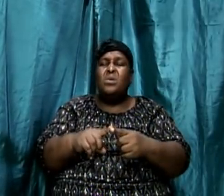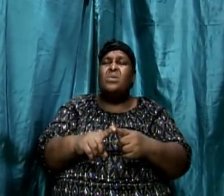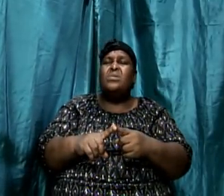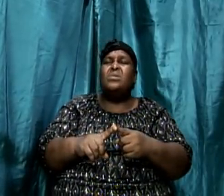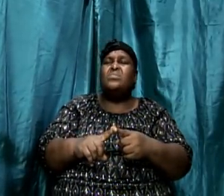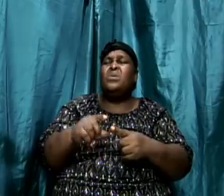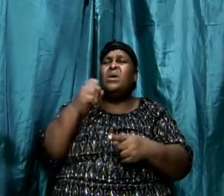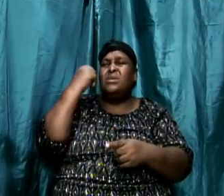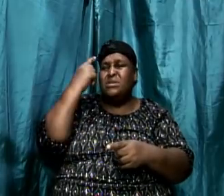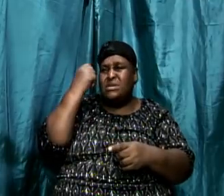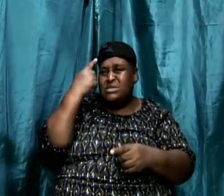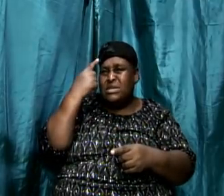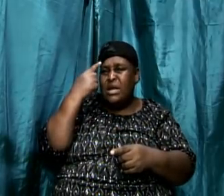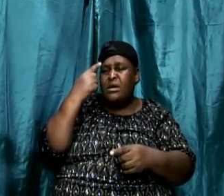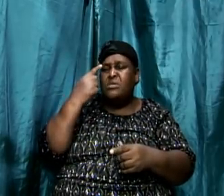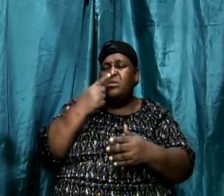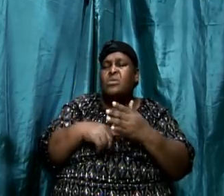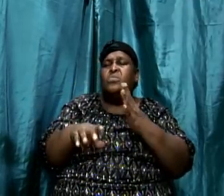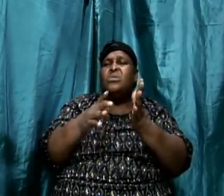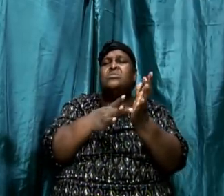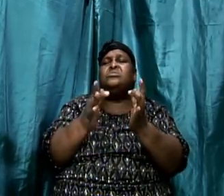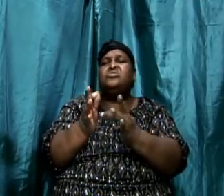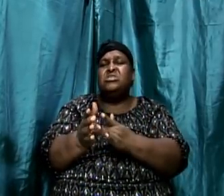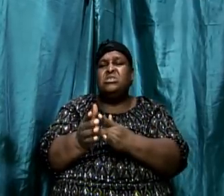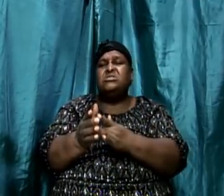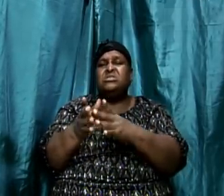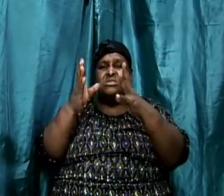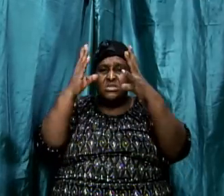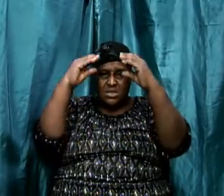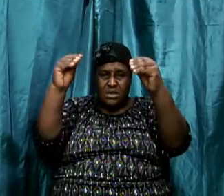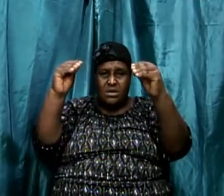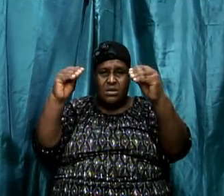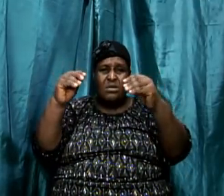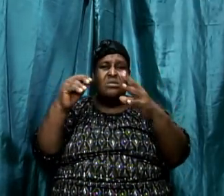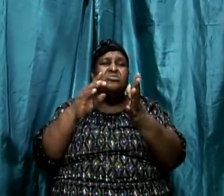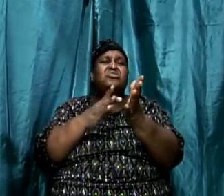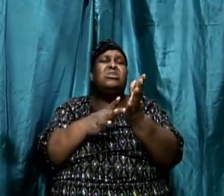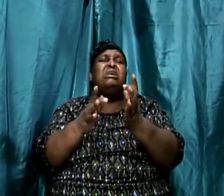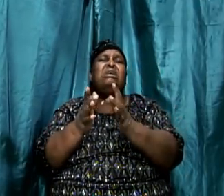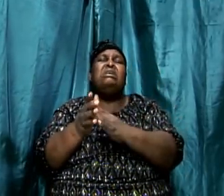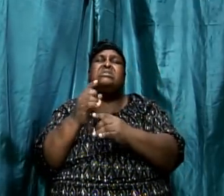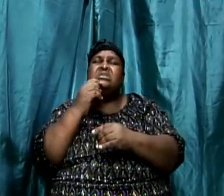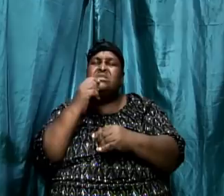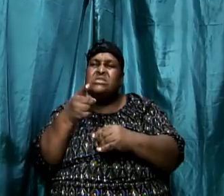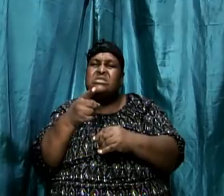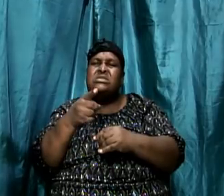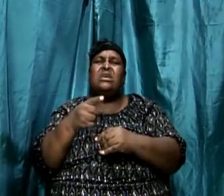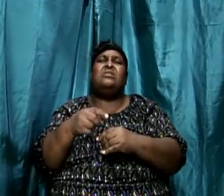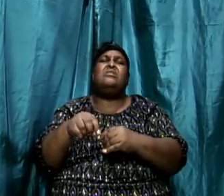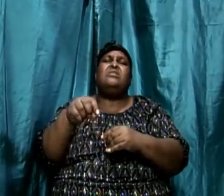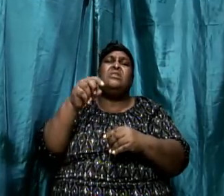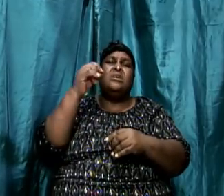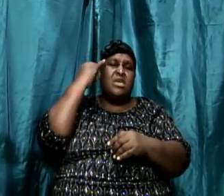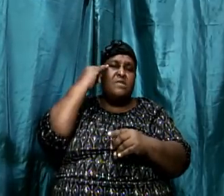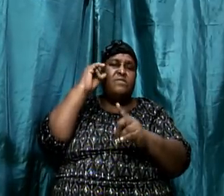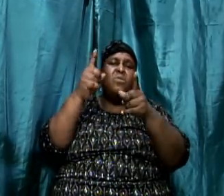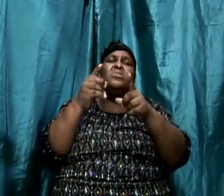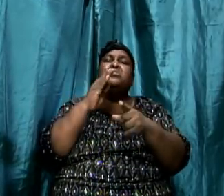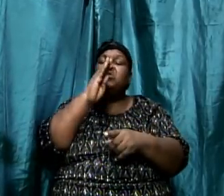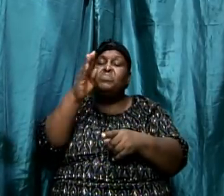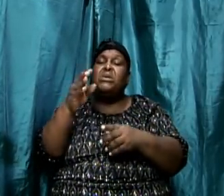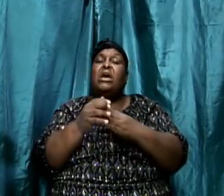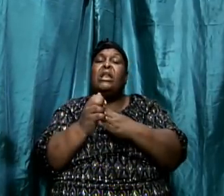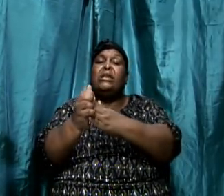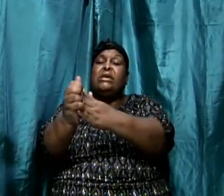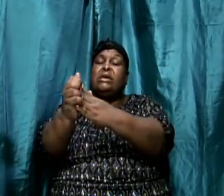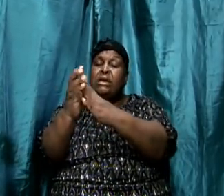was trying to teach. Jesus was trying to say, look here, if you're going to be servant, you're going to be leader of all, you're going to be servant of all. The Bible said the greatest among you